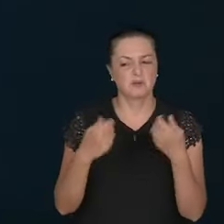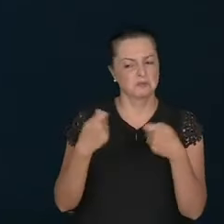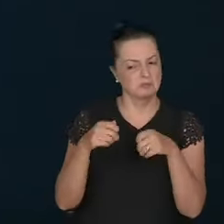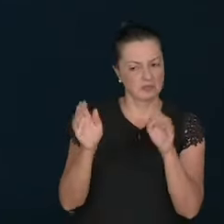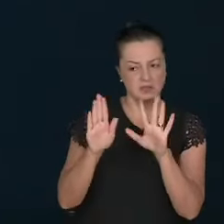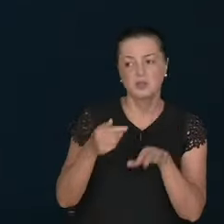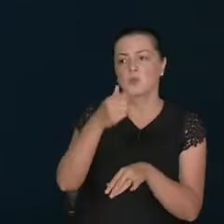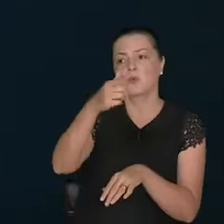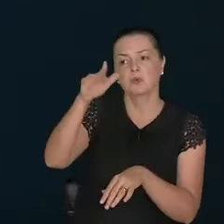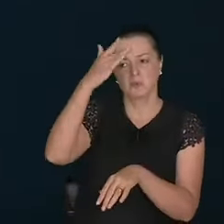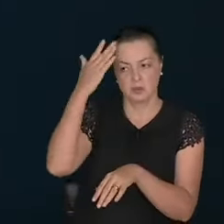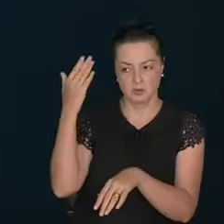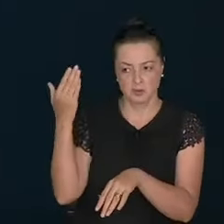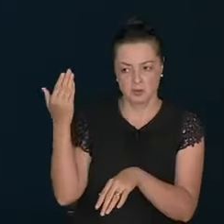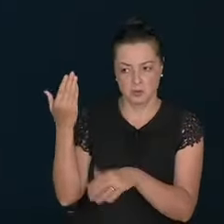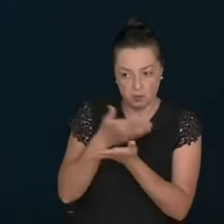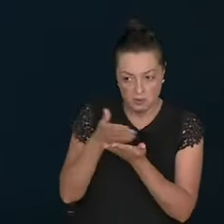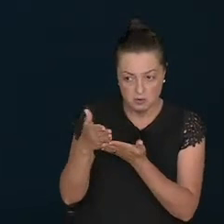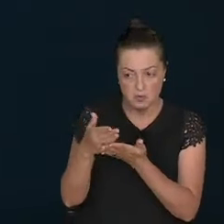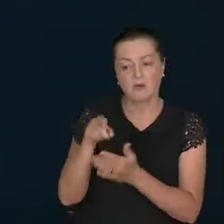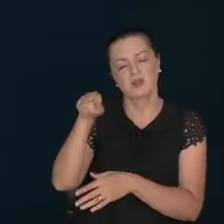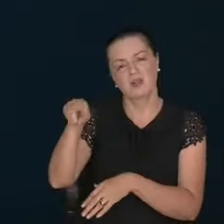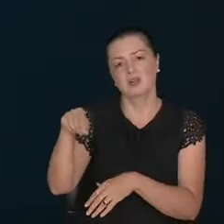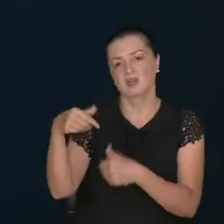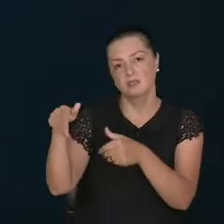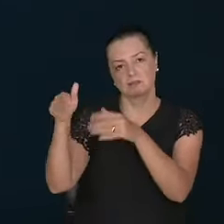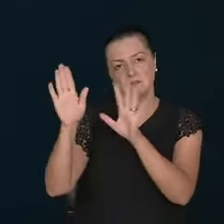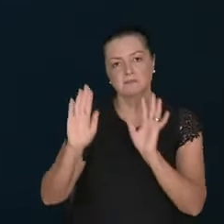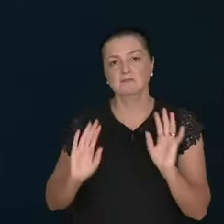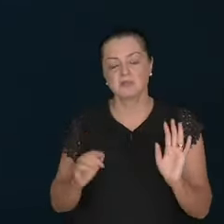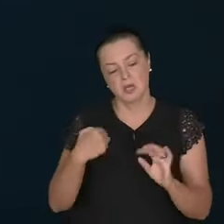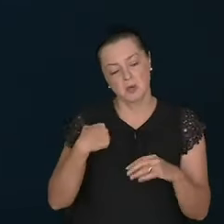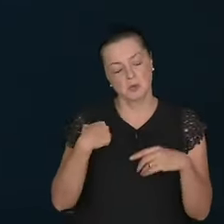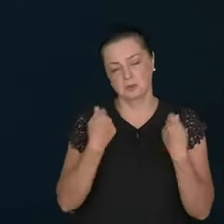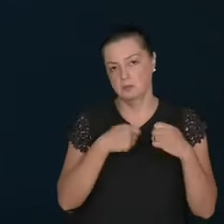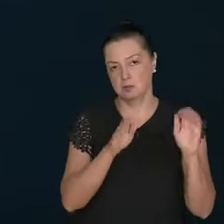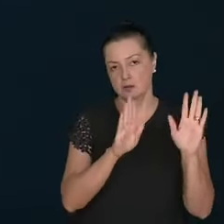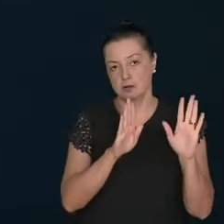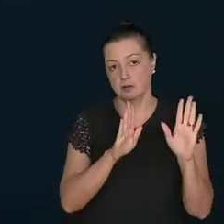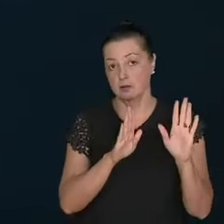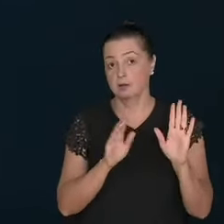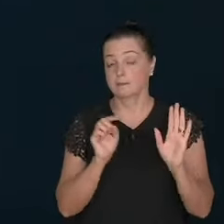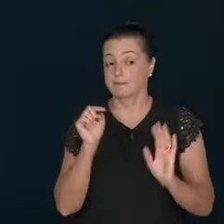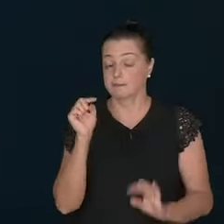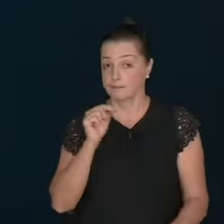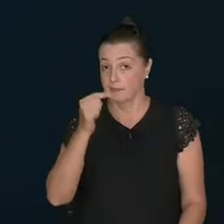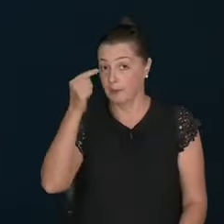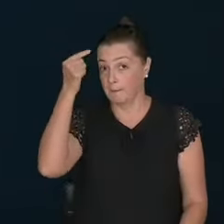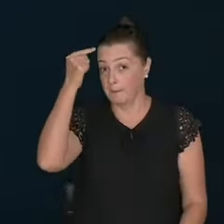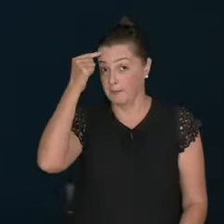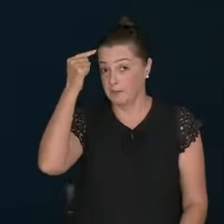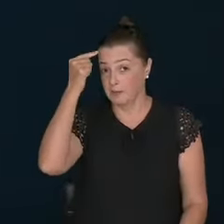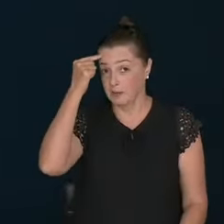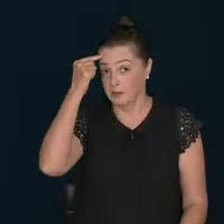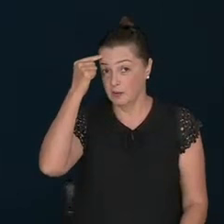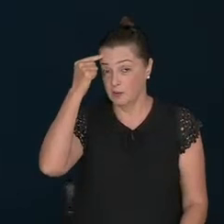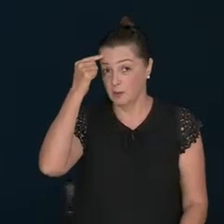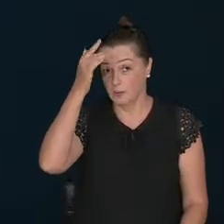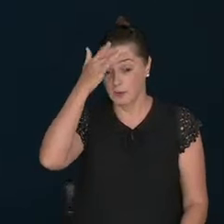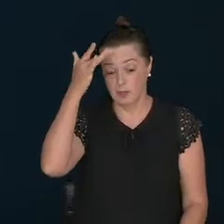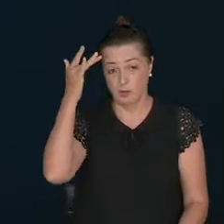times. I don't need to do. Let the younger. Do this. So. This thought. Will.